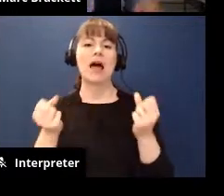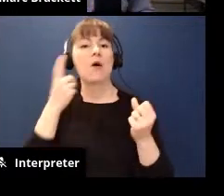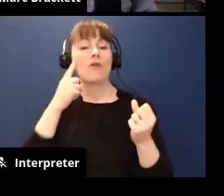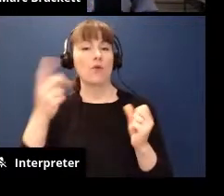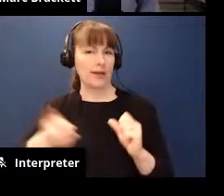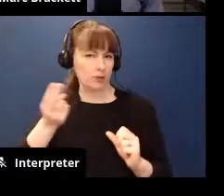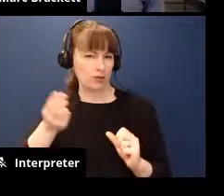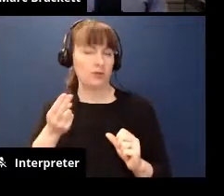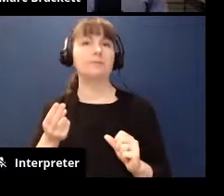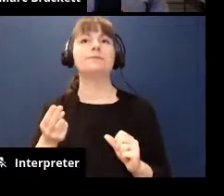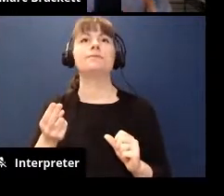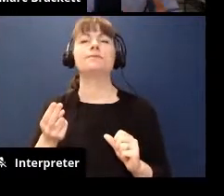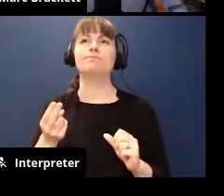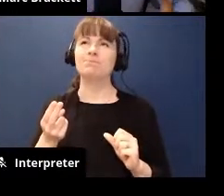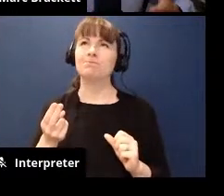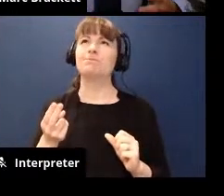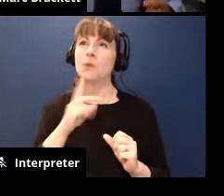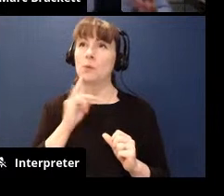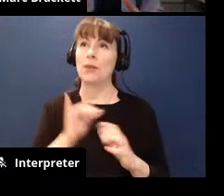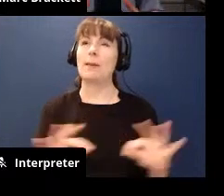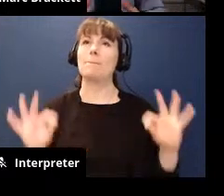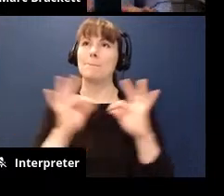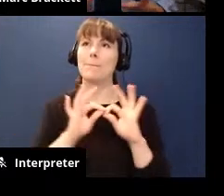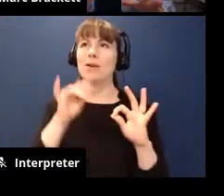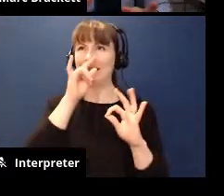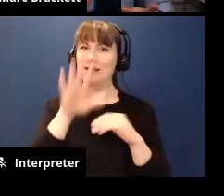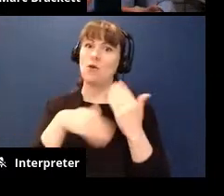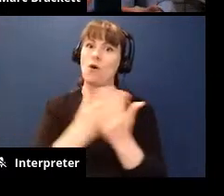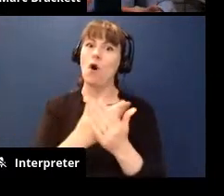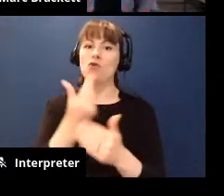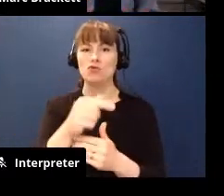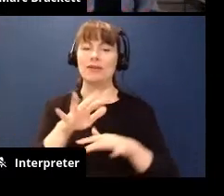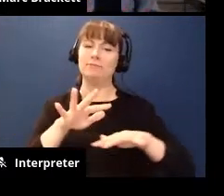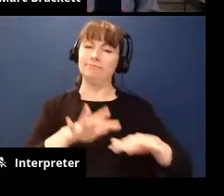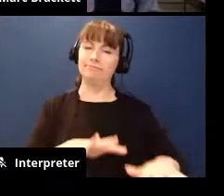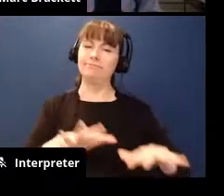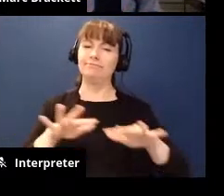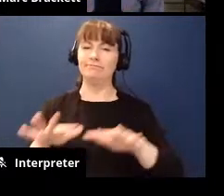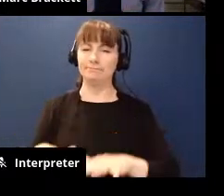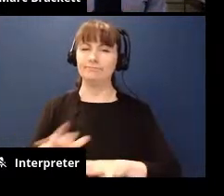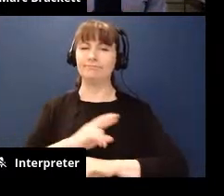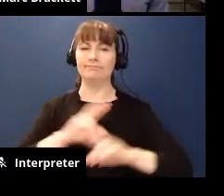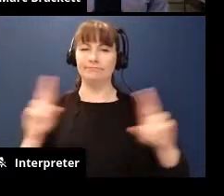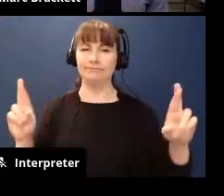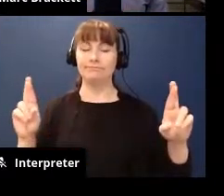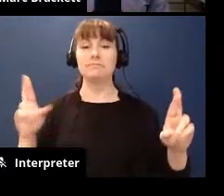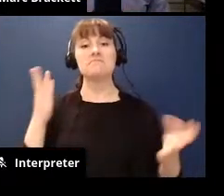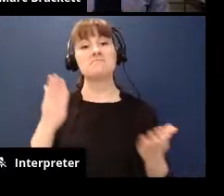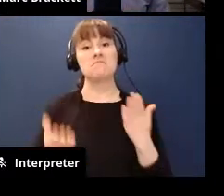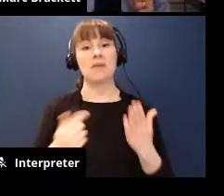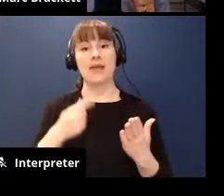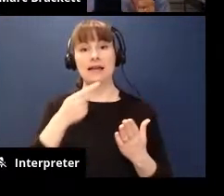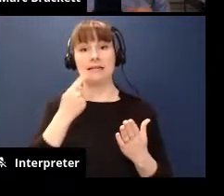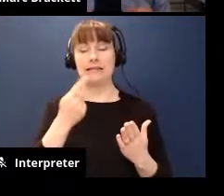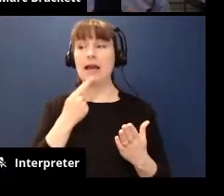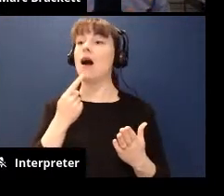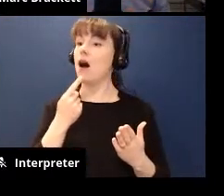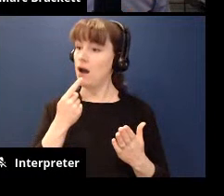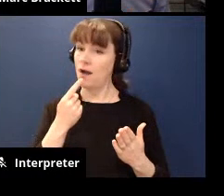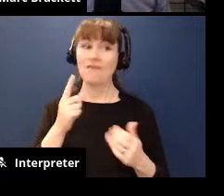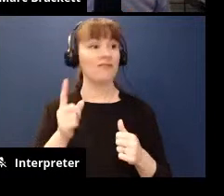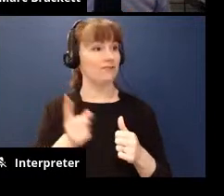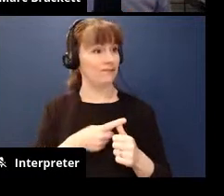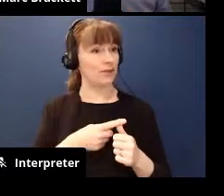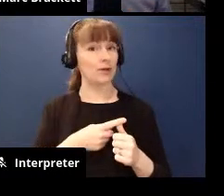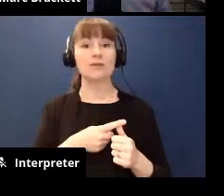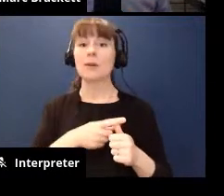and i really want my kids to be in the green quadrant like calm and relaxed so maybe i say you know we're going to play a little music